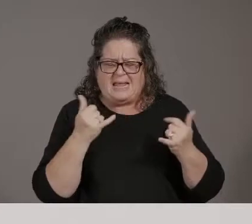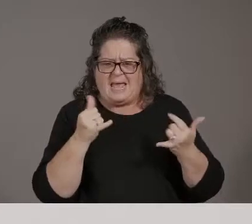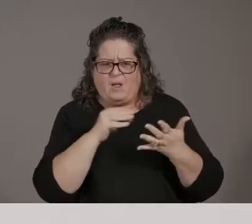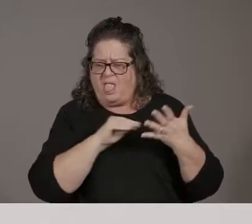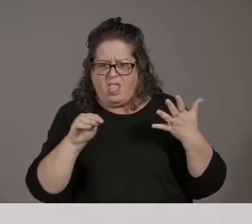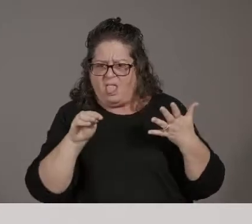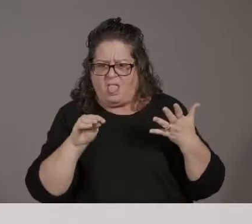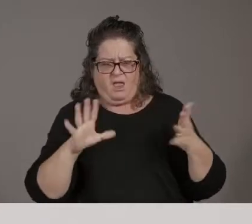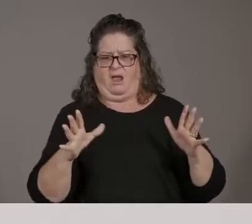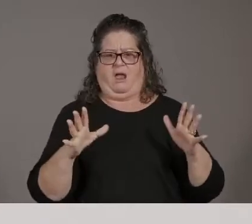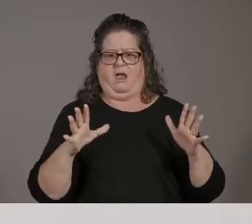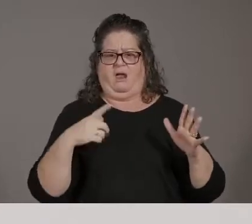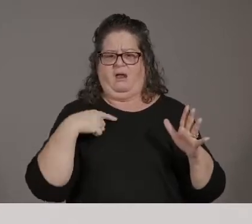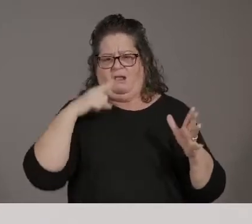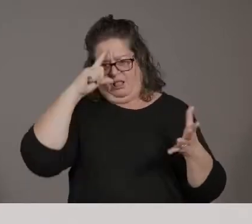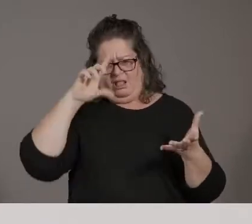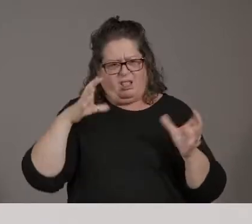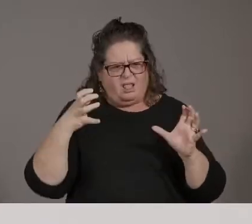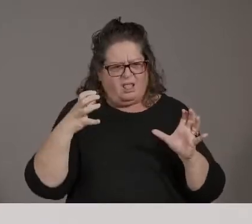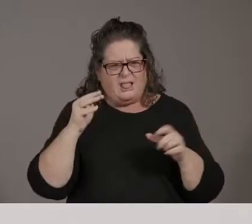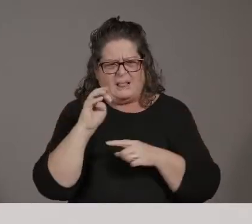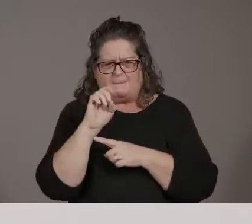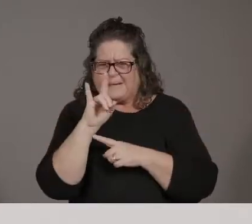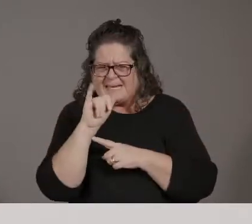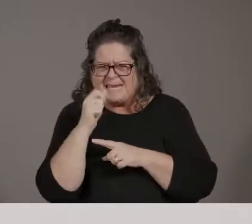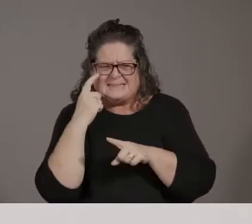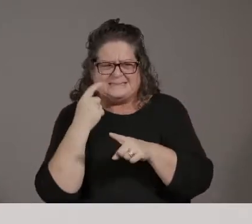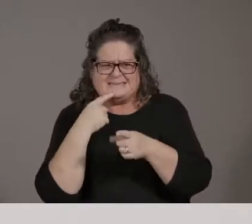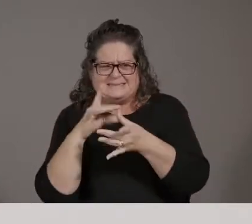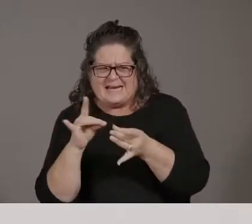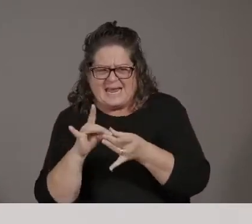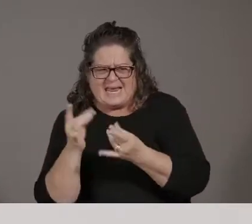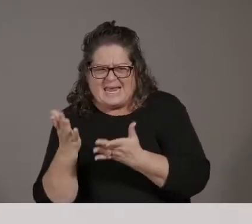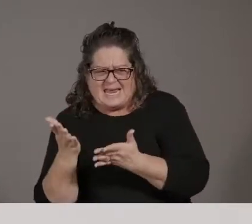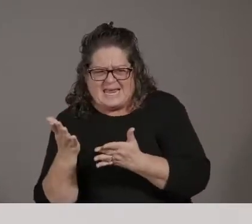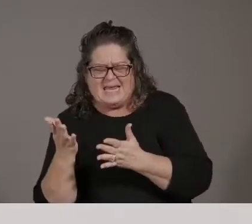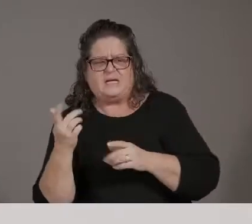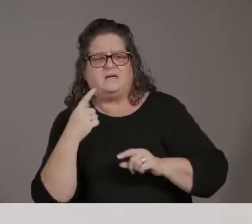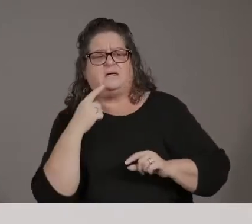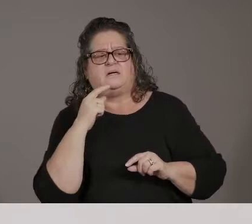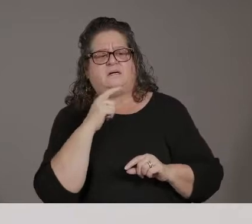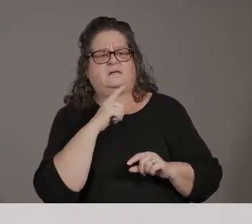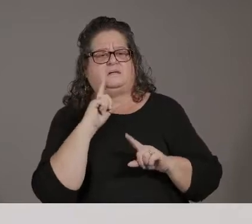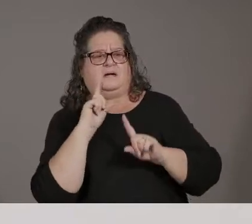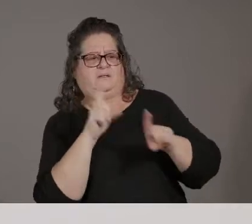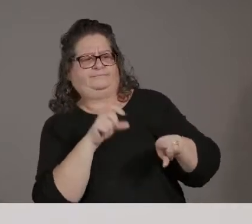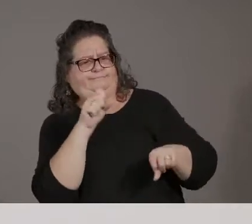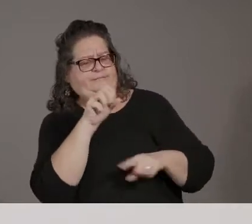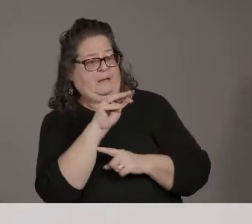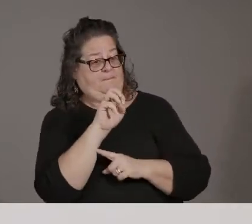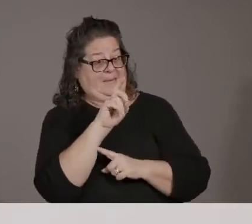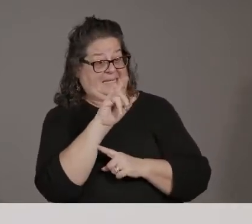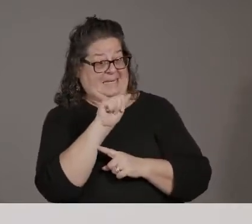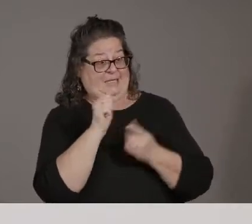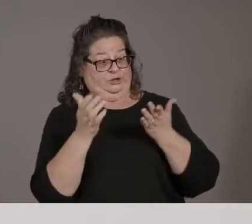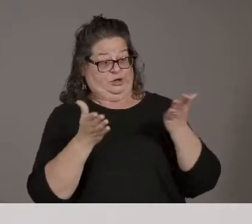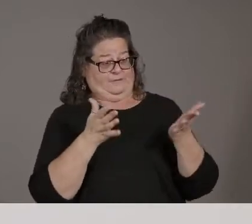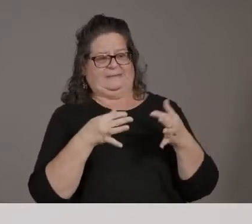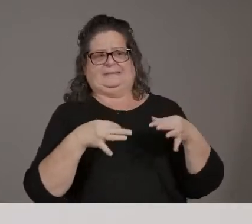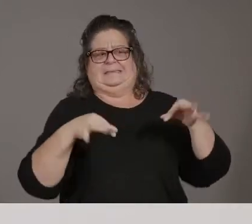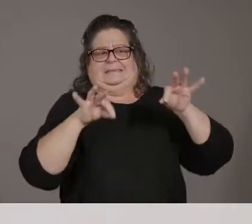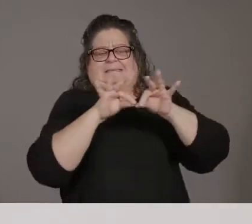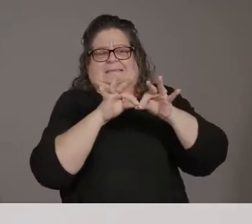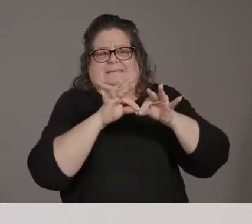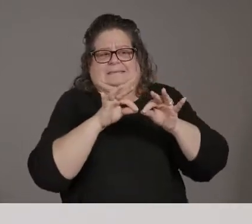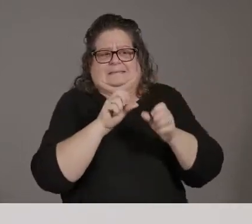no, so media is included in the essential services, especially even if you look at the, uh, the, um, executive order, but